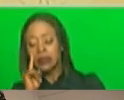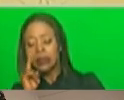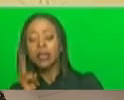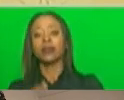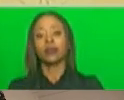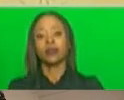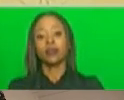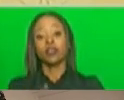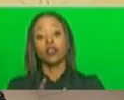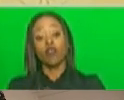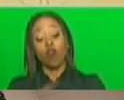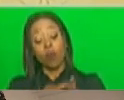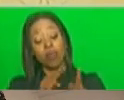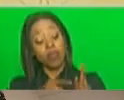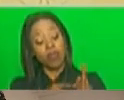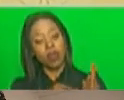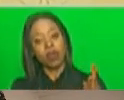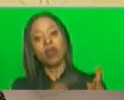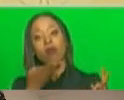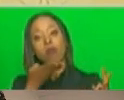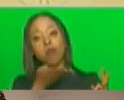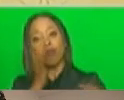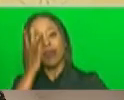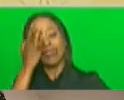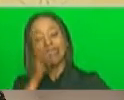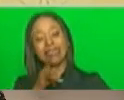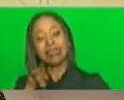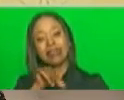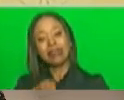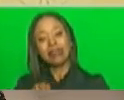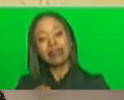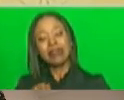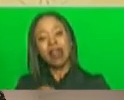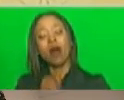three had evidence of terrible force this chemical